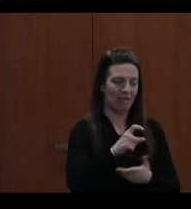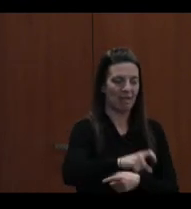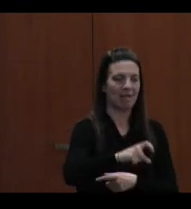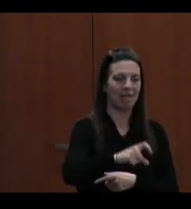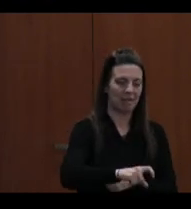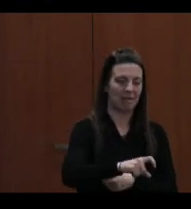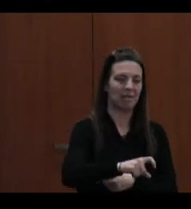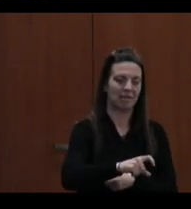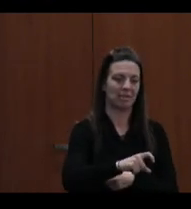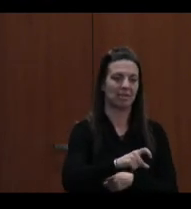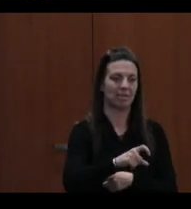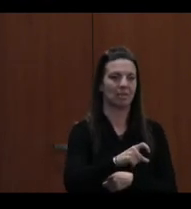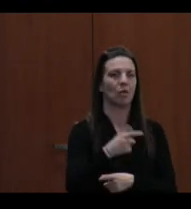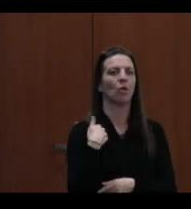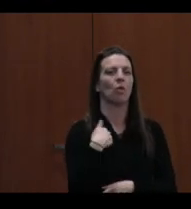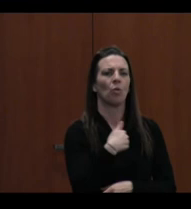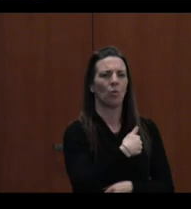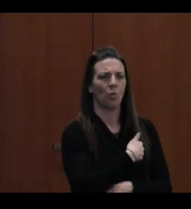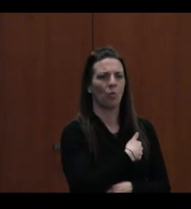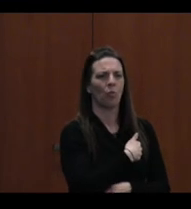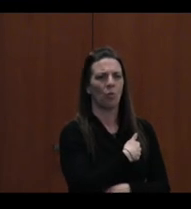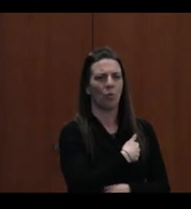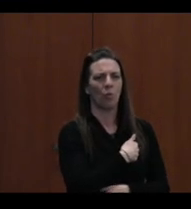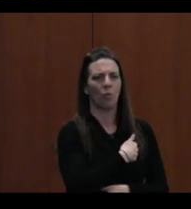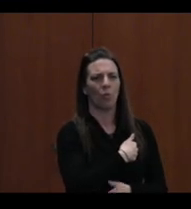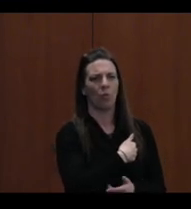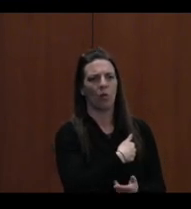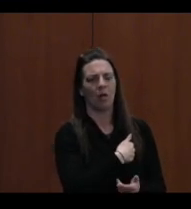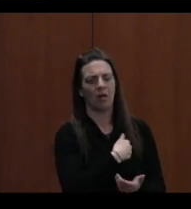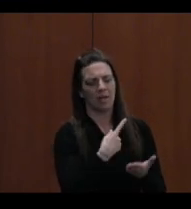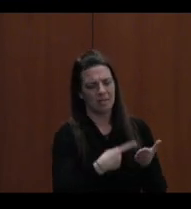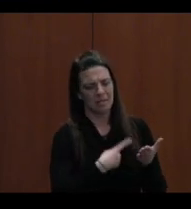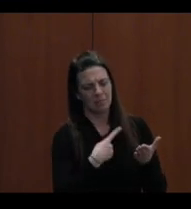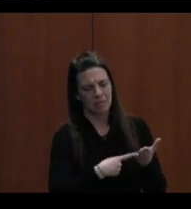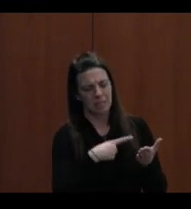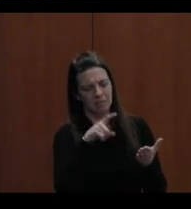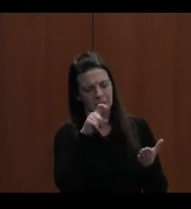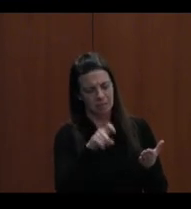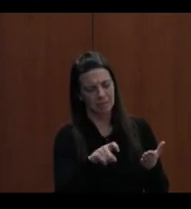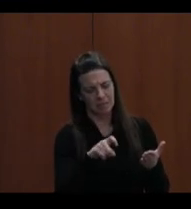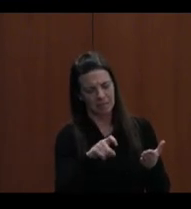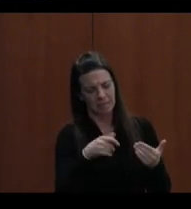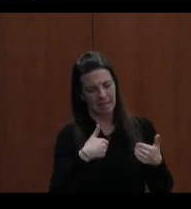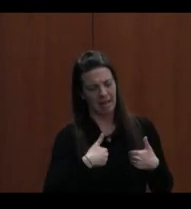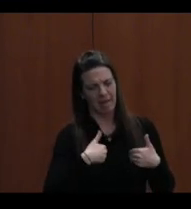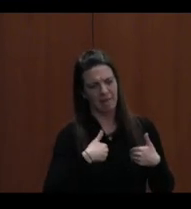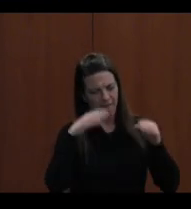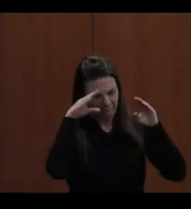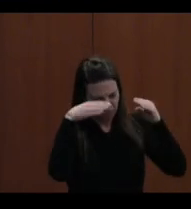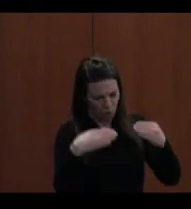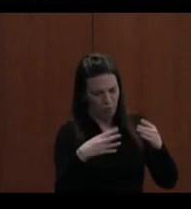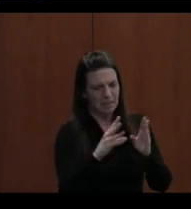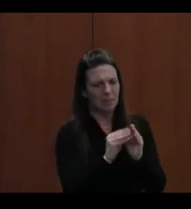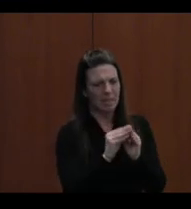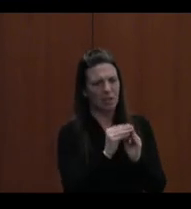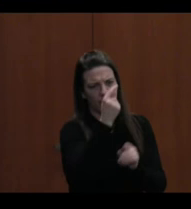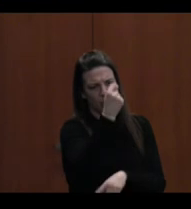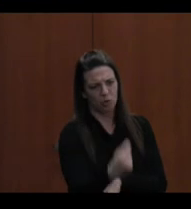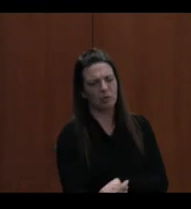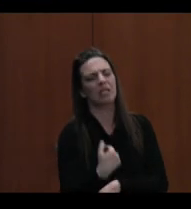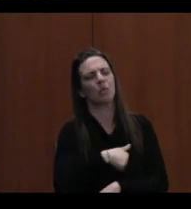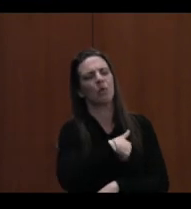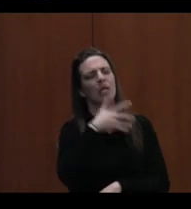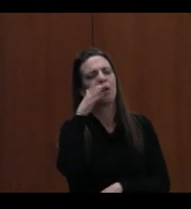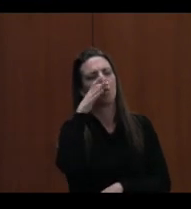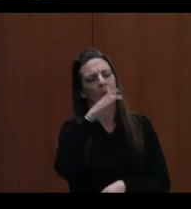also, once, sometimes twice a month, focus on Tech Tip Tuesdays, where we will also send out updates